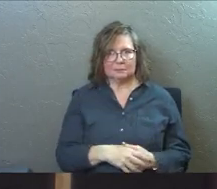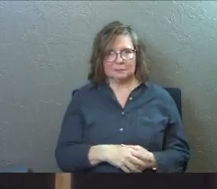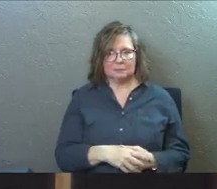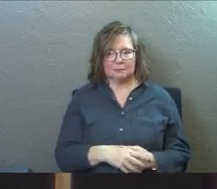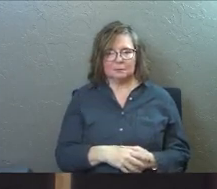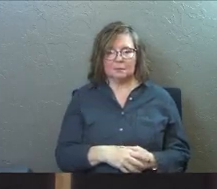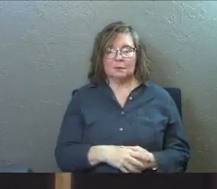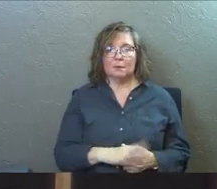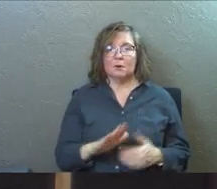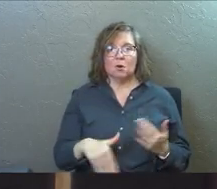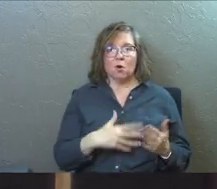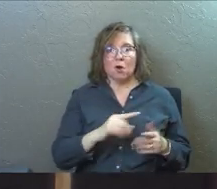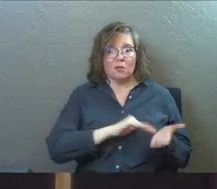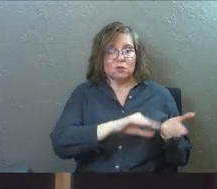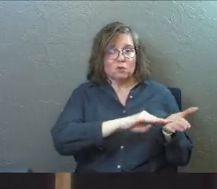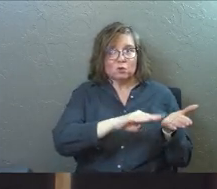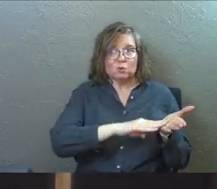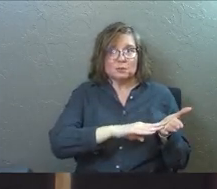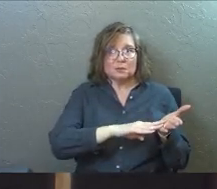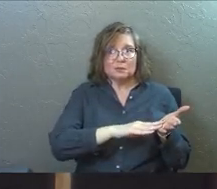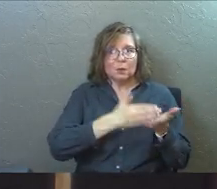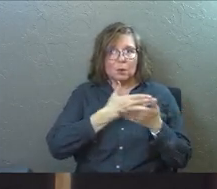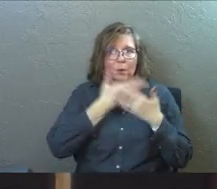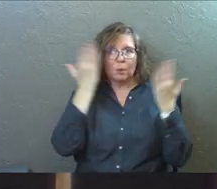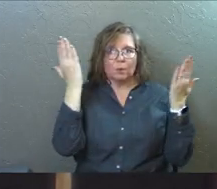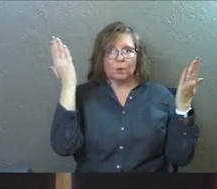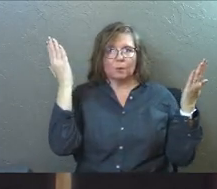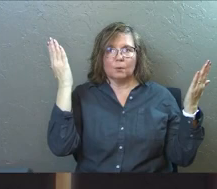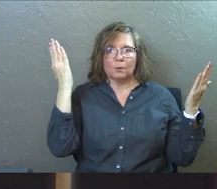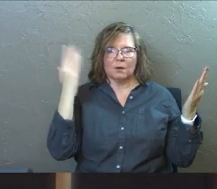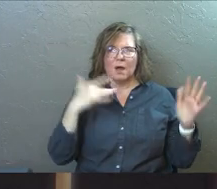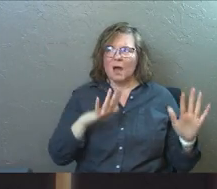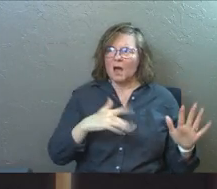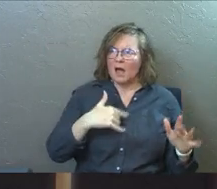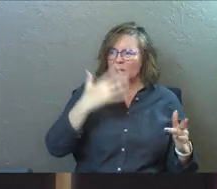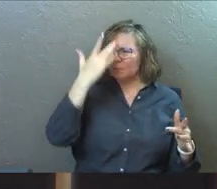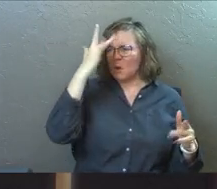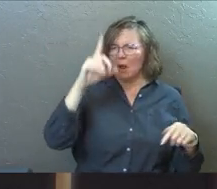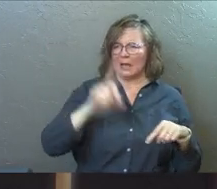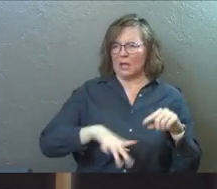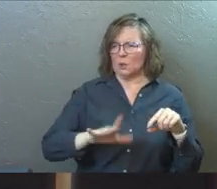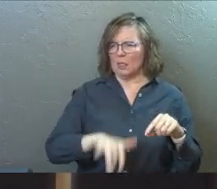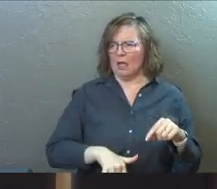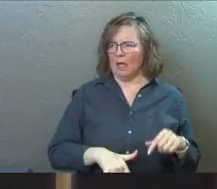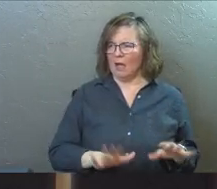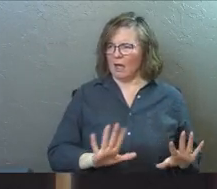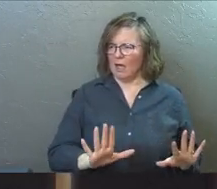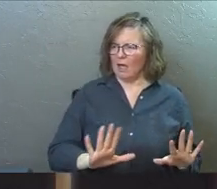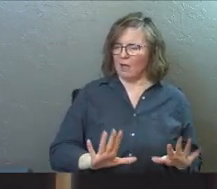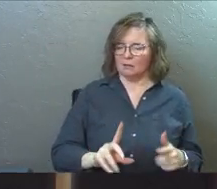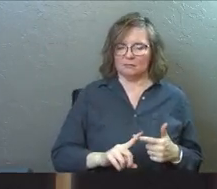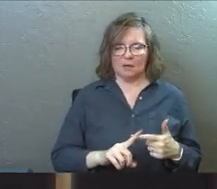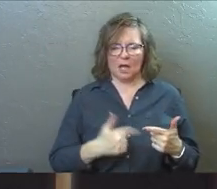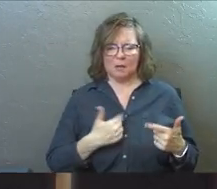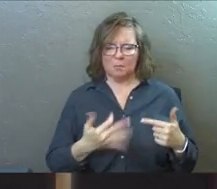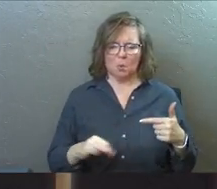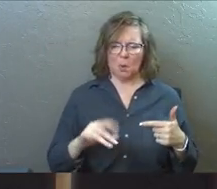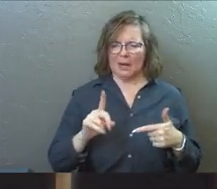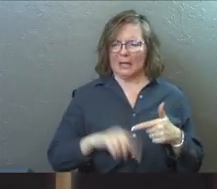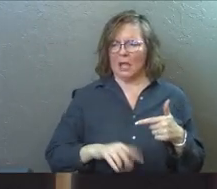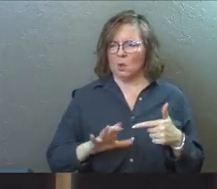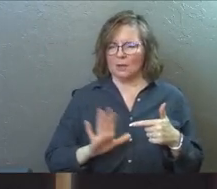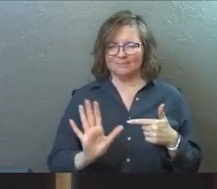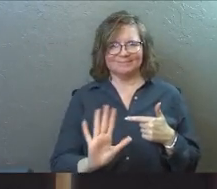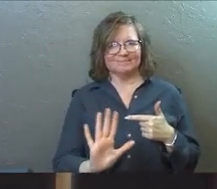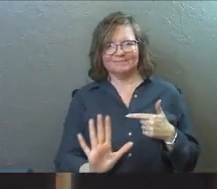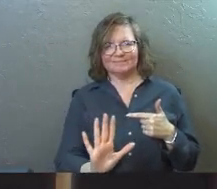And he takes all their excuses away. But Jesus, I'm too intelligent to do that kind of work. I'm too important in this